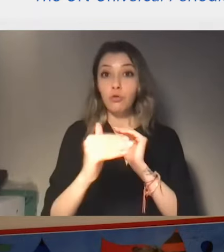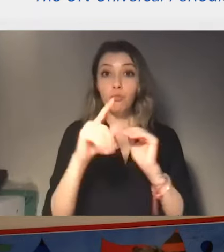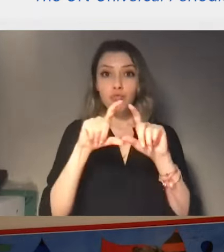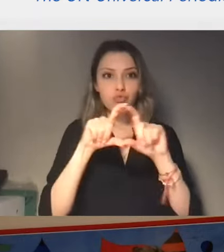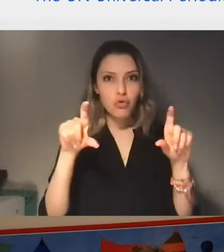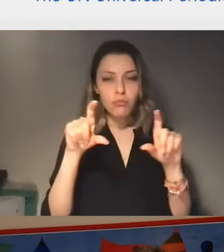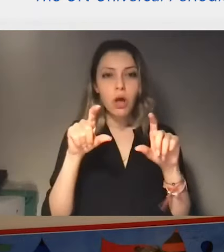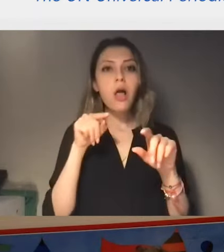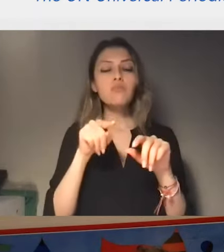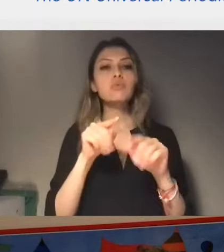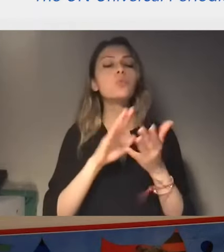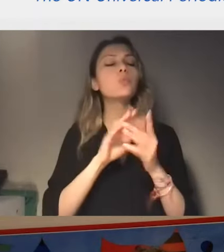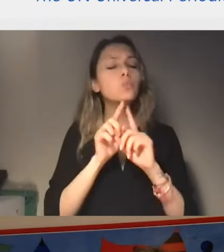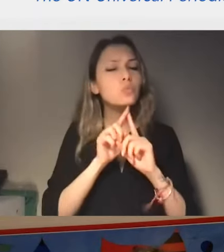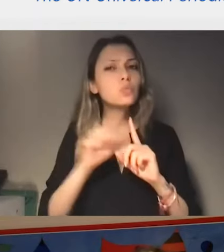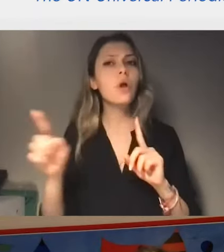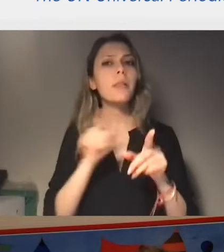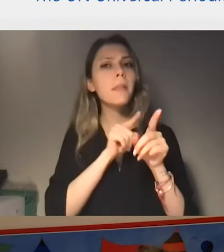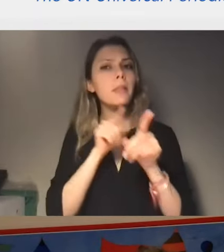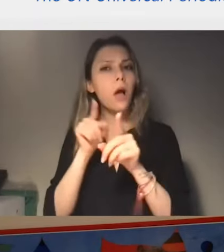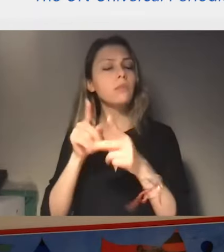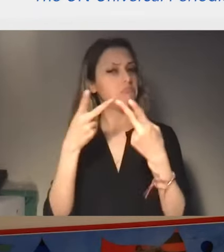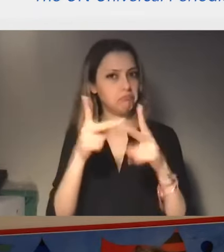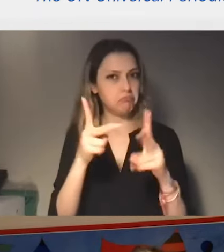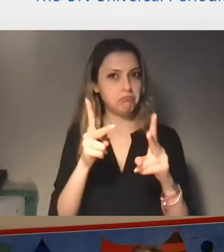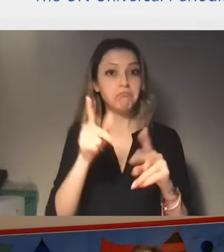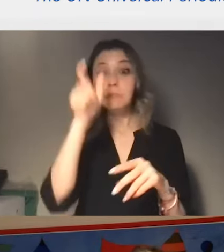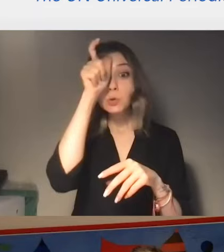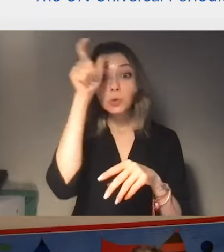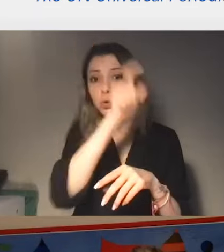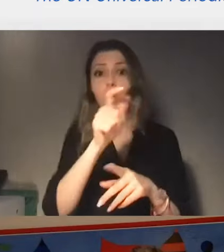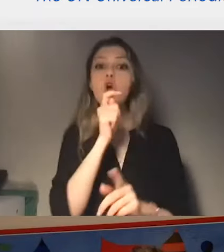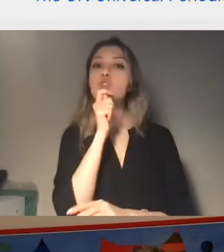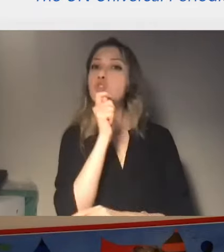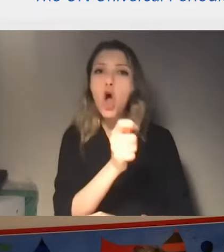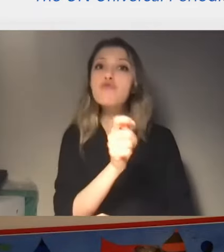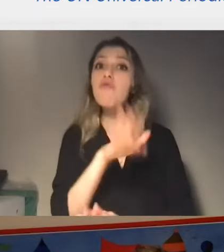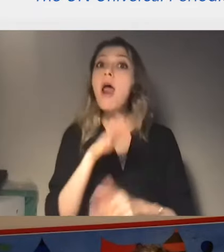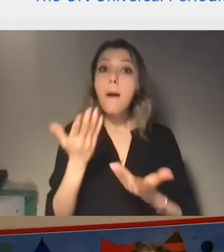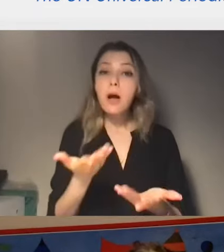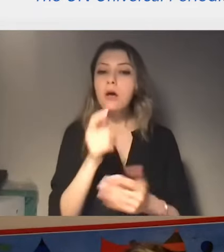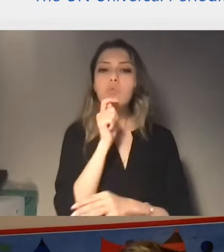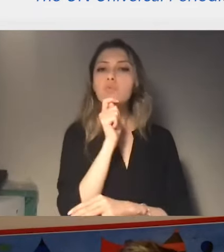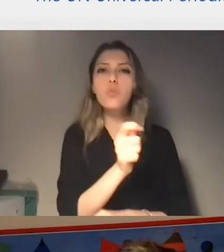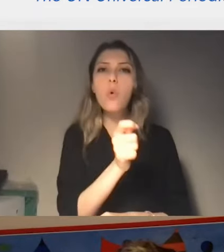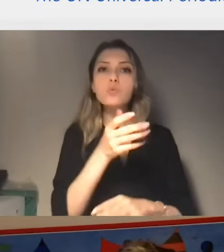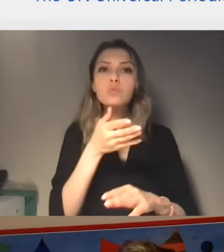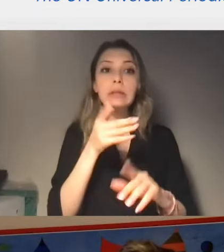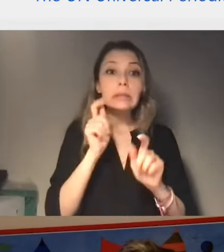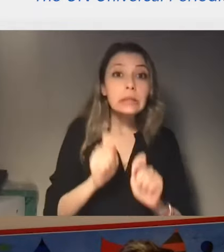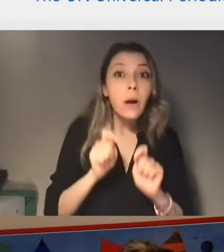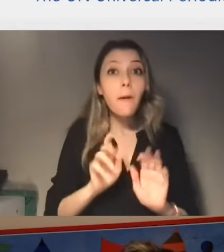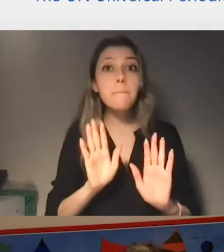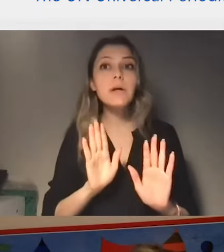the UPI process two years ago are kept today, and bring this information to the attention to the UN